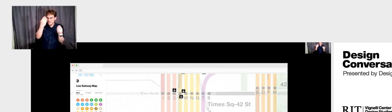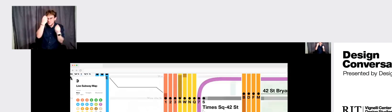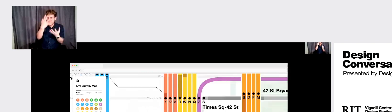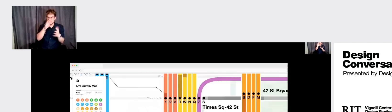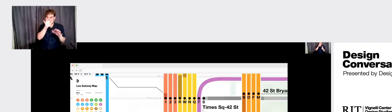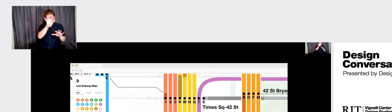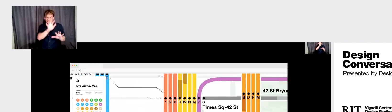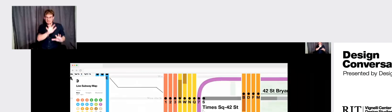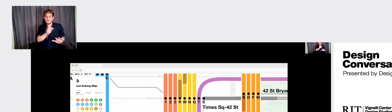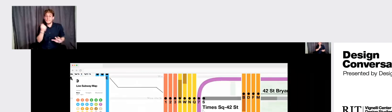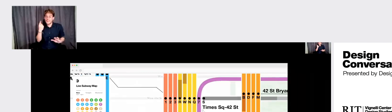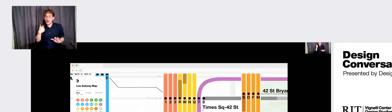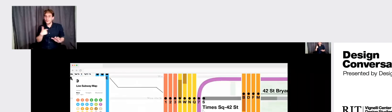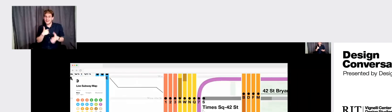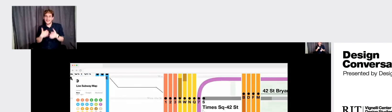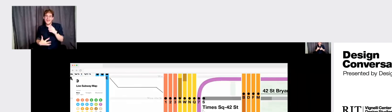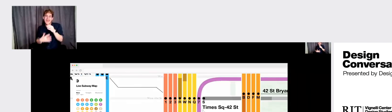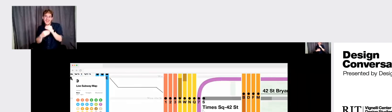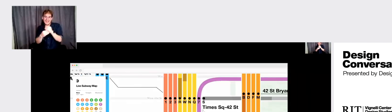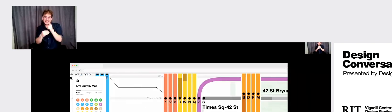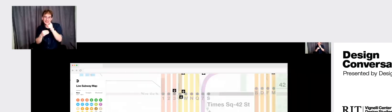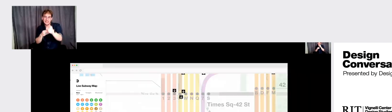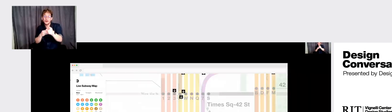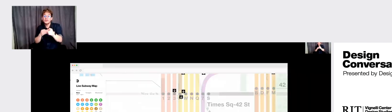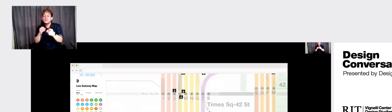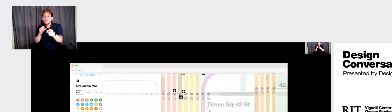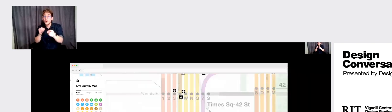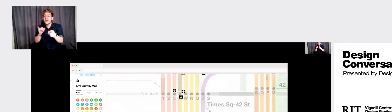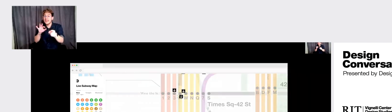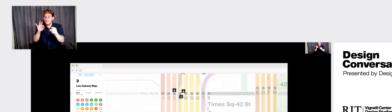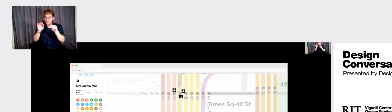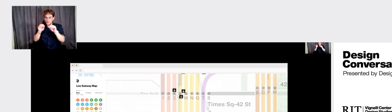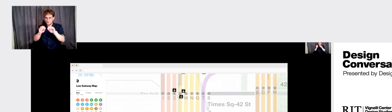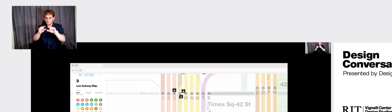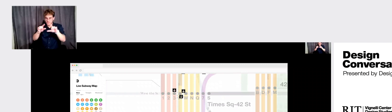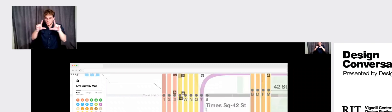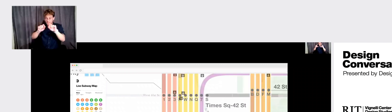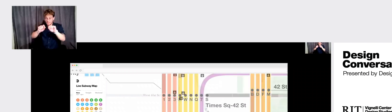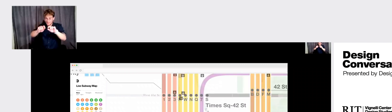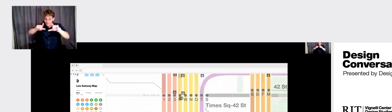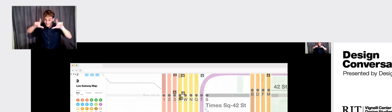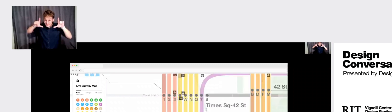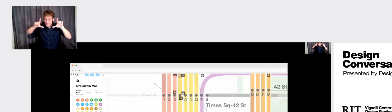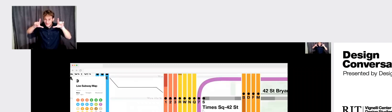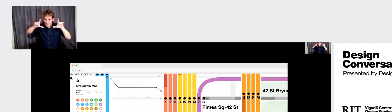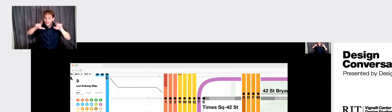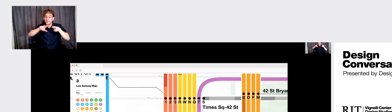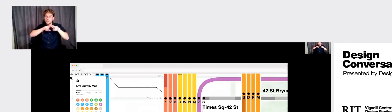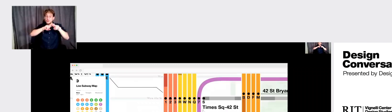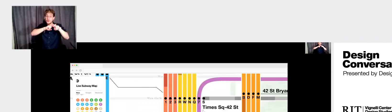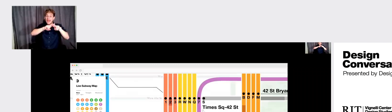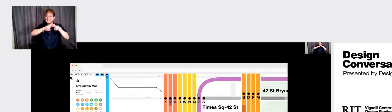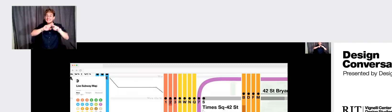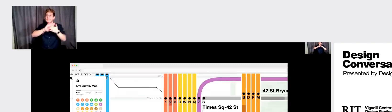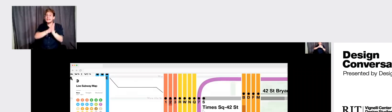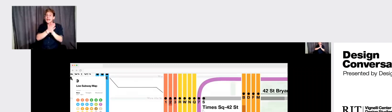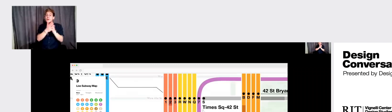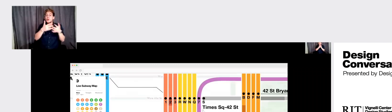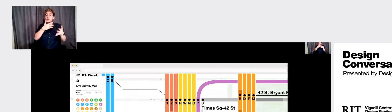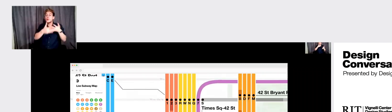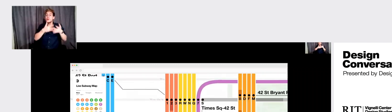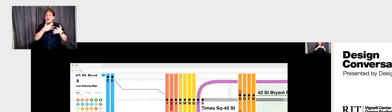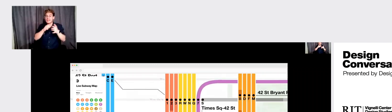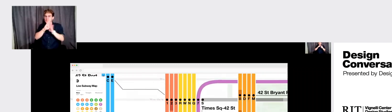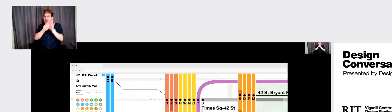Uh, but here we decided to add them. So if you, you know, pinch a little more, force a little bit, the tracks become transparent and you can see what's in the